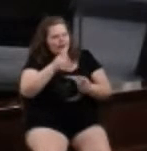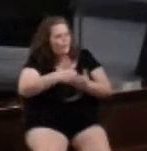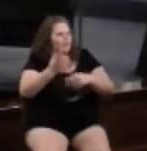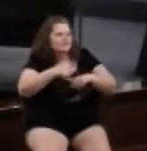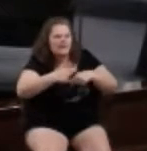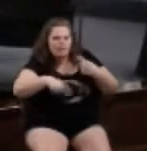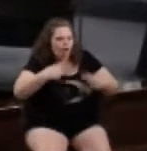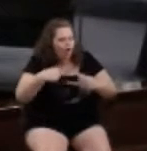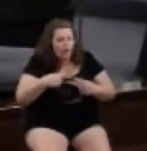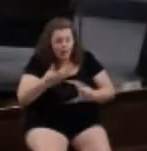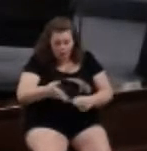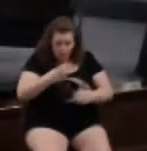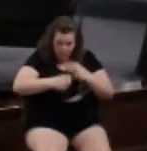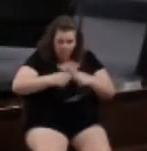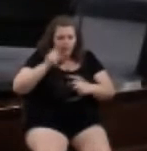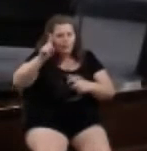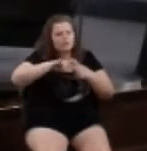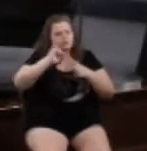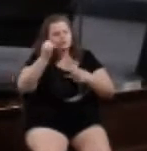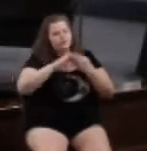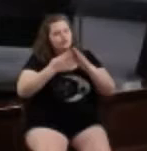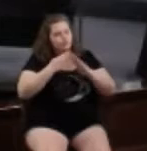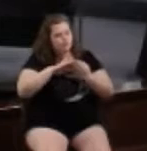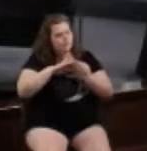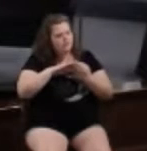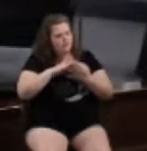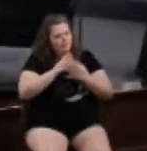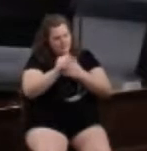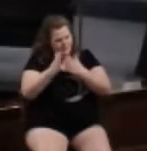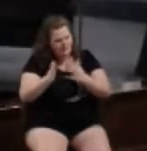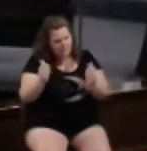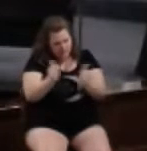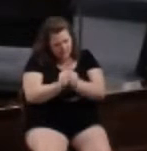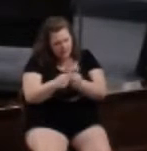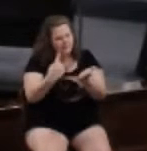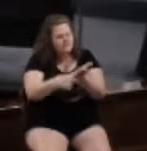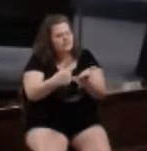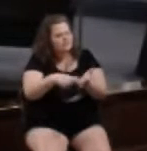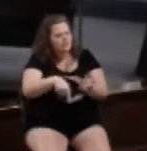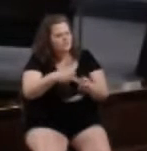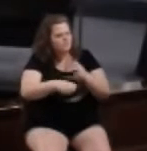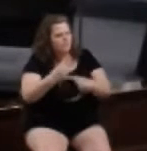There was a problem when they went to Jerusalem to get the leaders together and to discuss this issue.